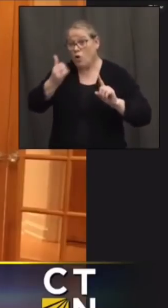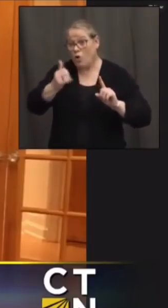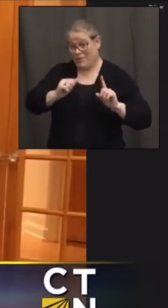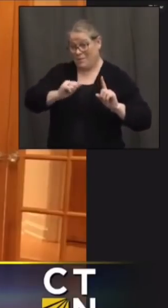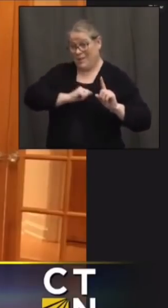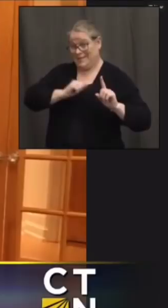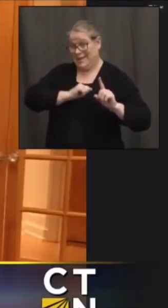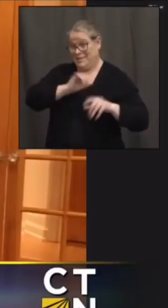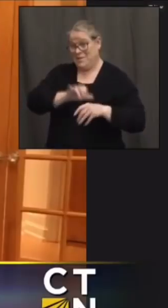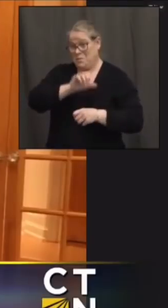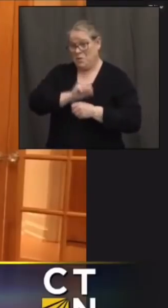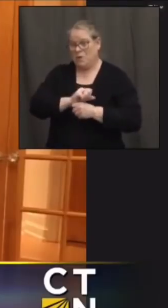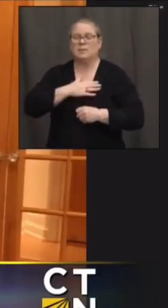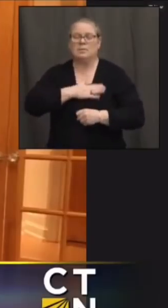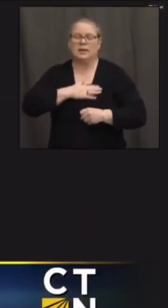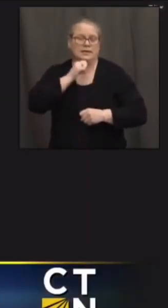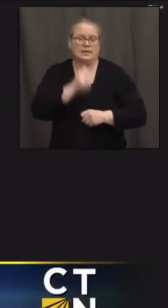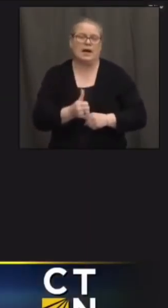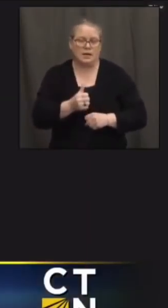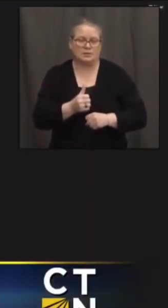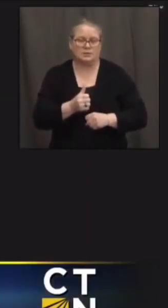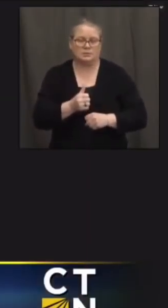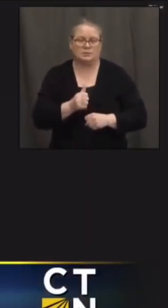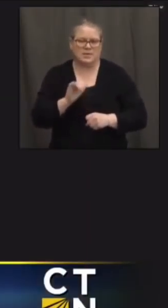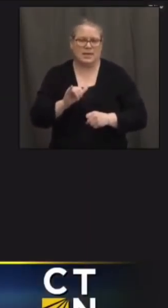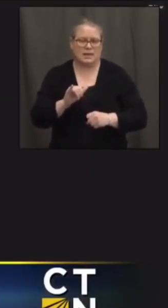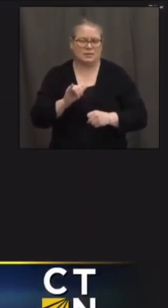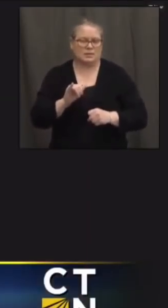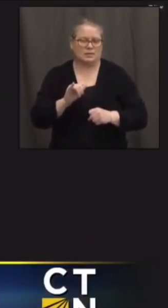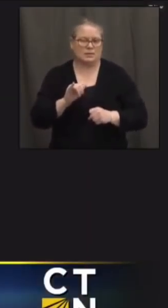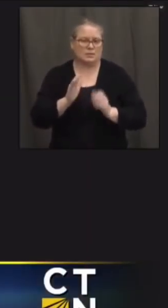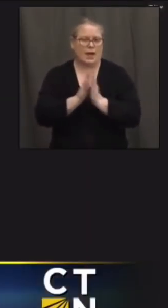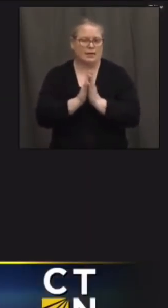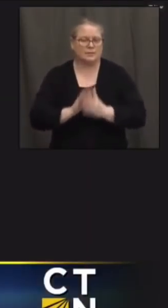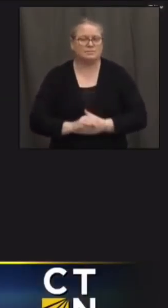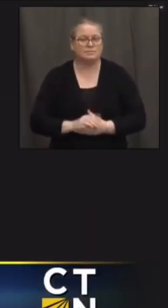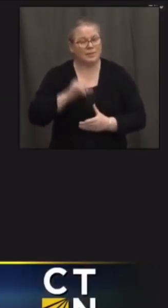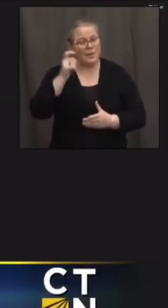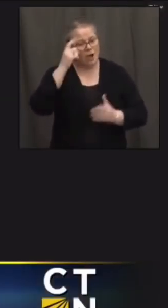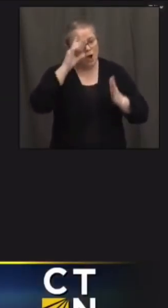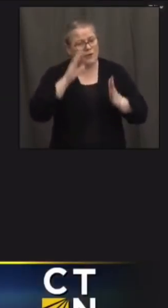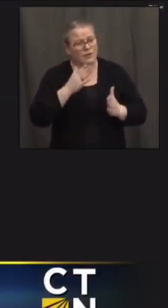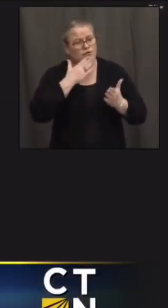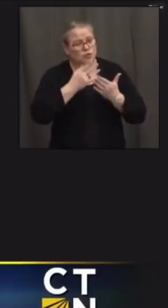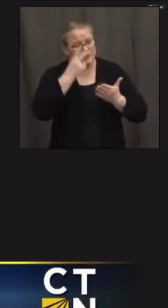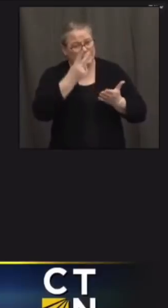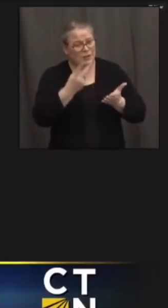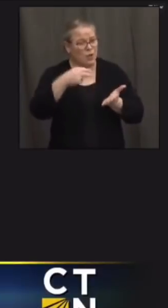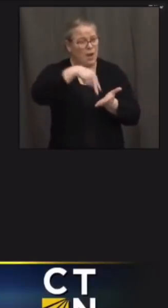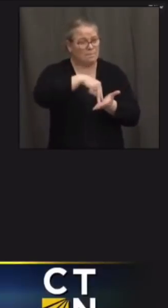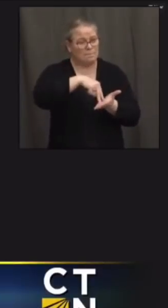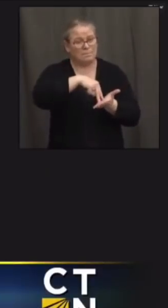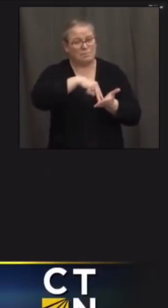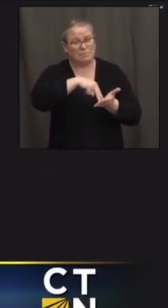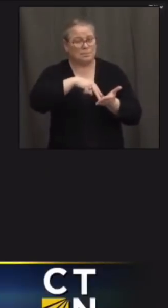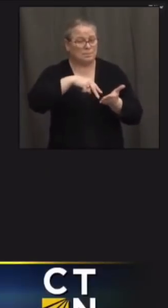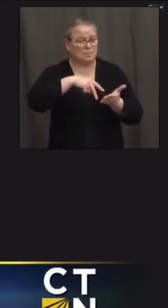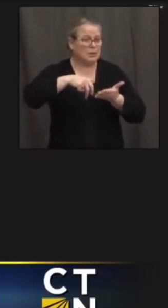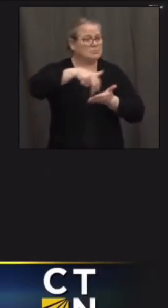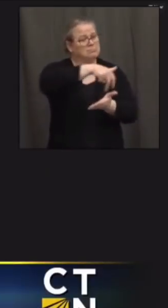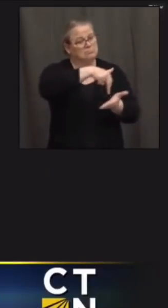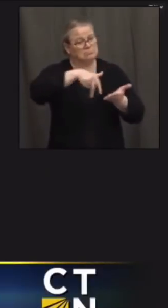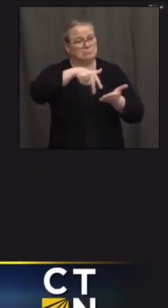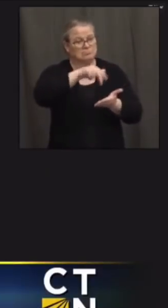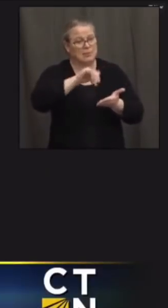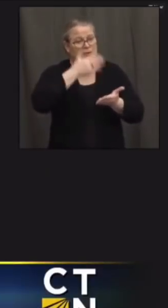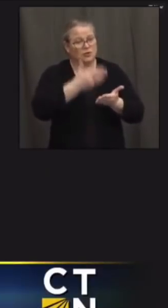okay uh governor it's it's good to see you uh up and about um it seems as if your